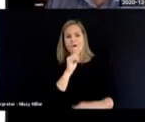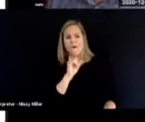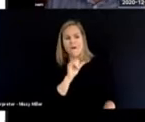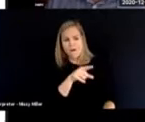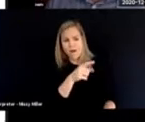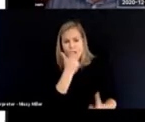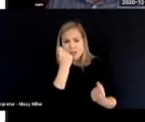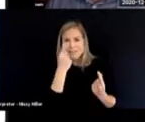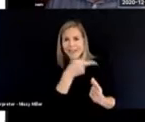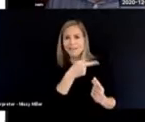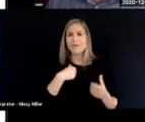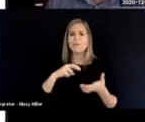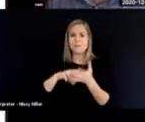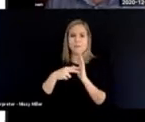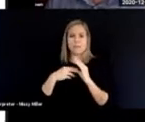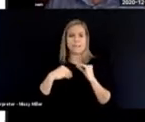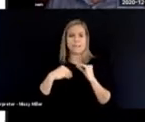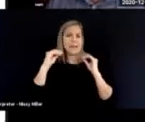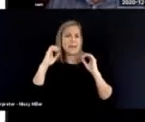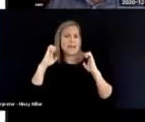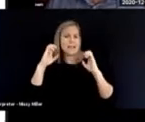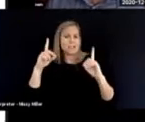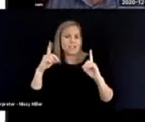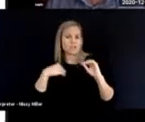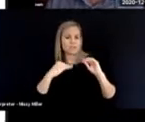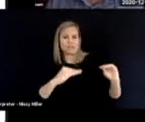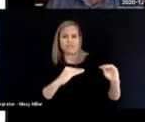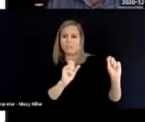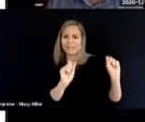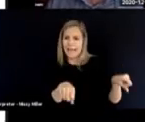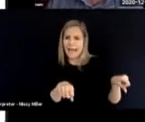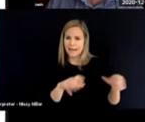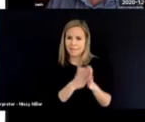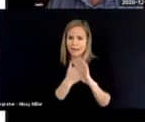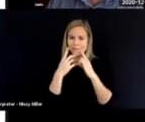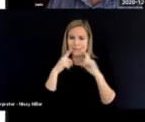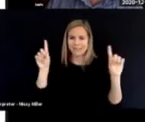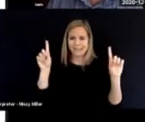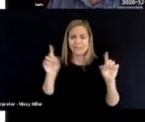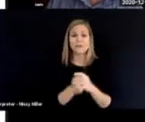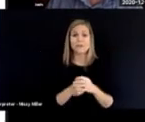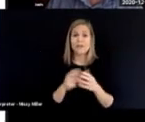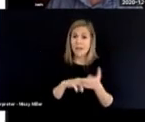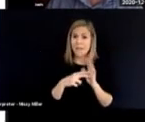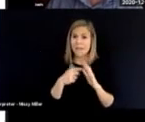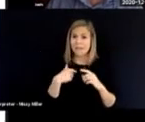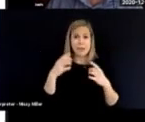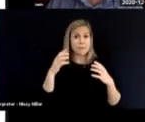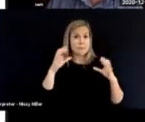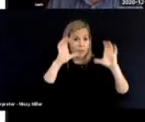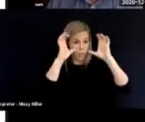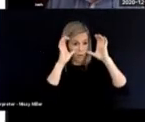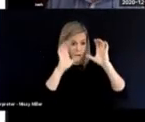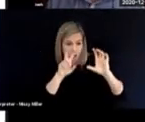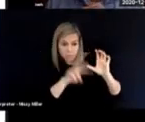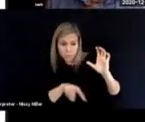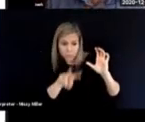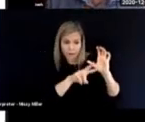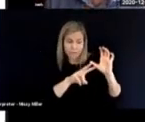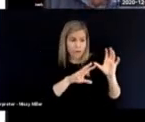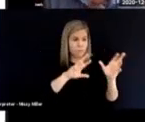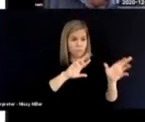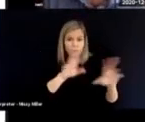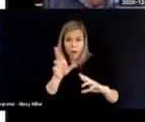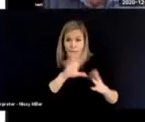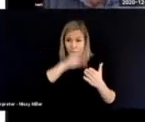and successful. And that means being very alert and very observant and